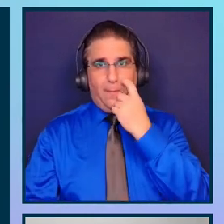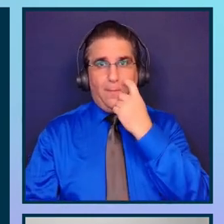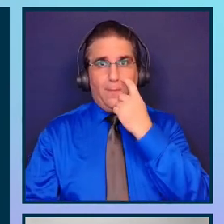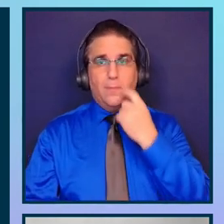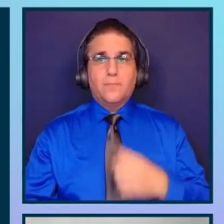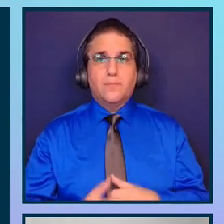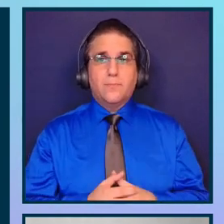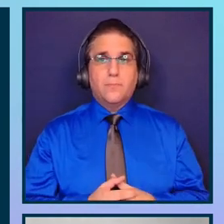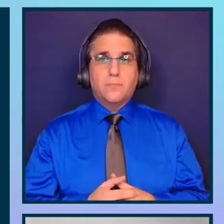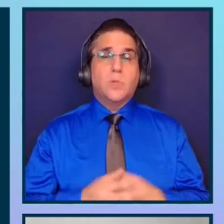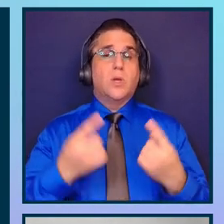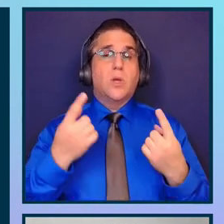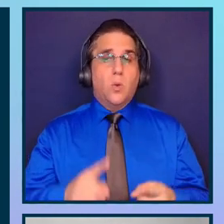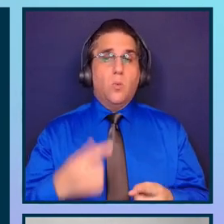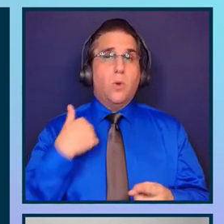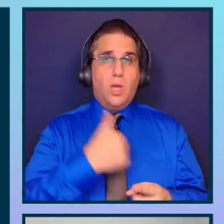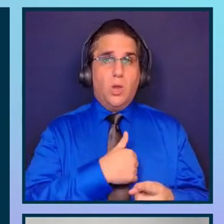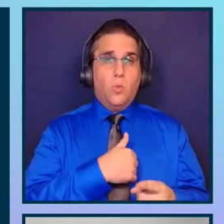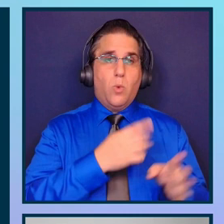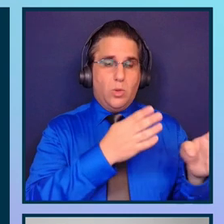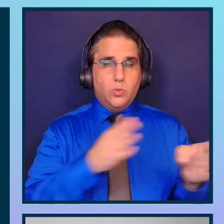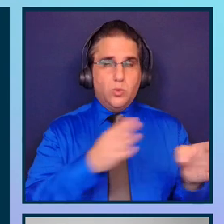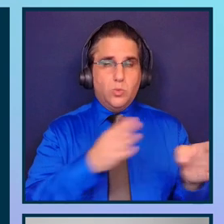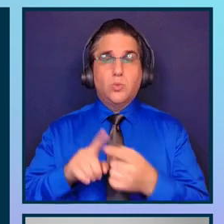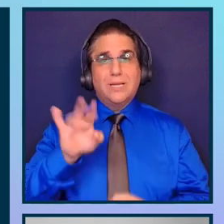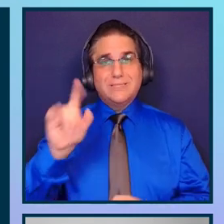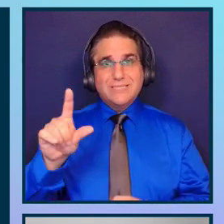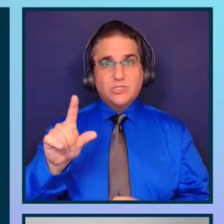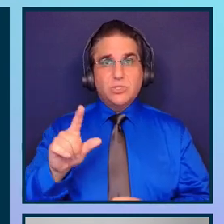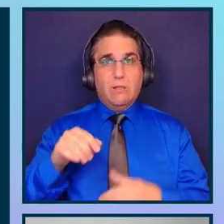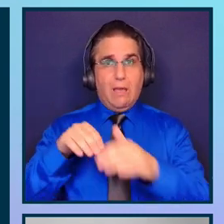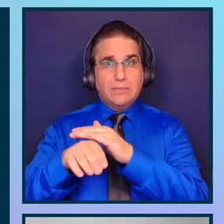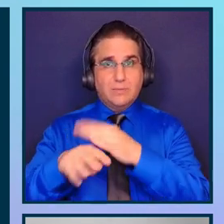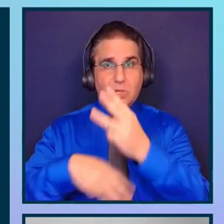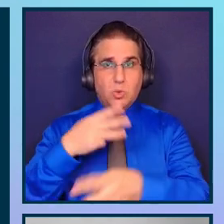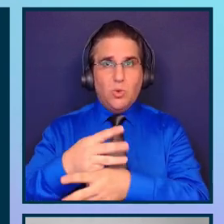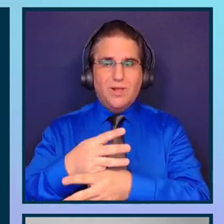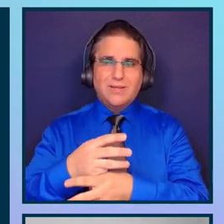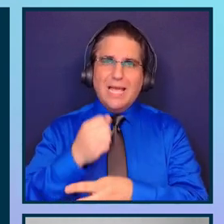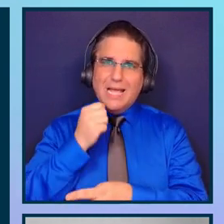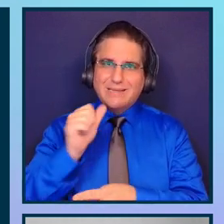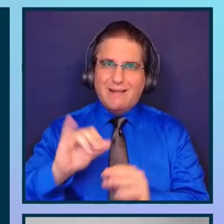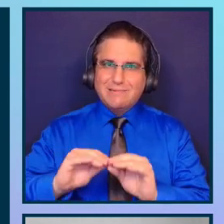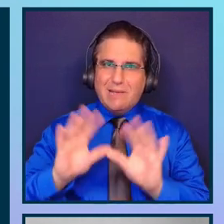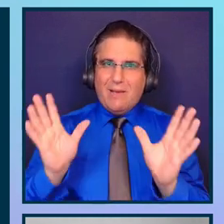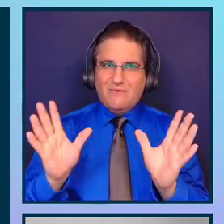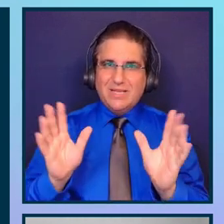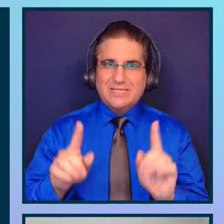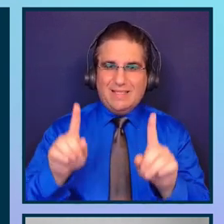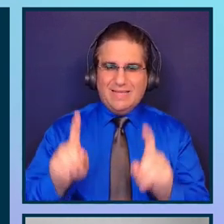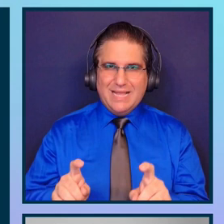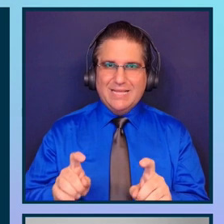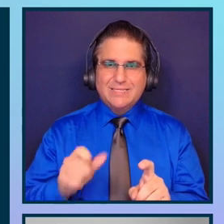But when we move to this digital accessibility world it is not so obvious that this testing phase has not been